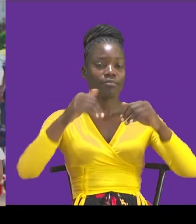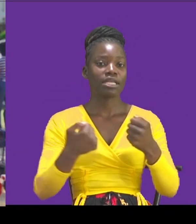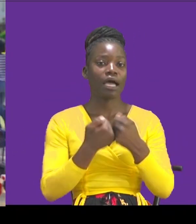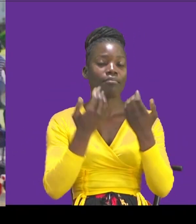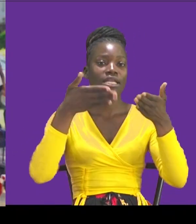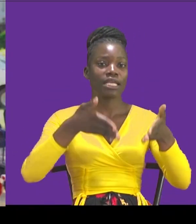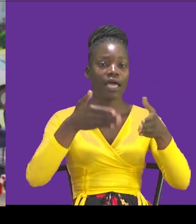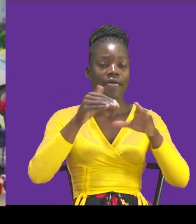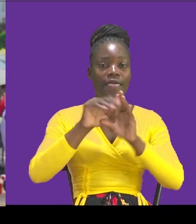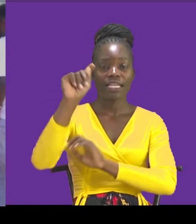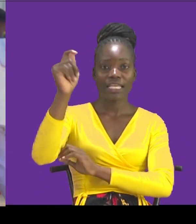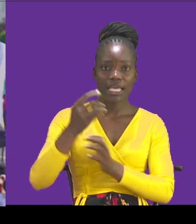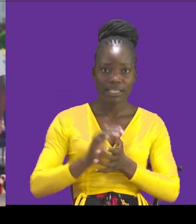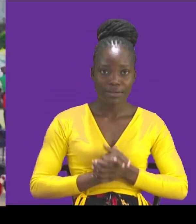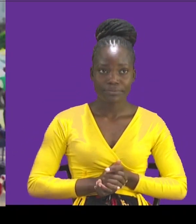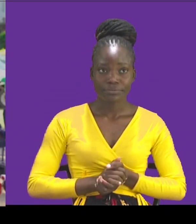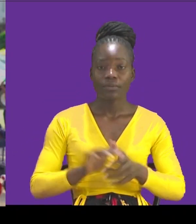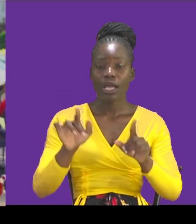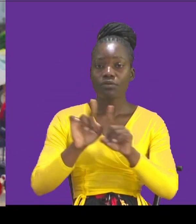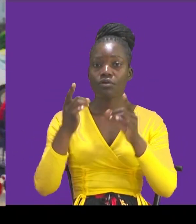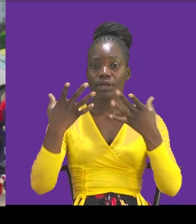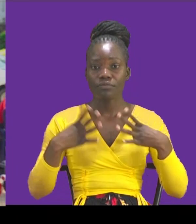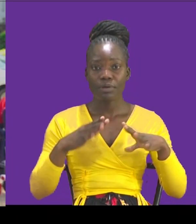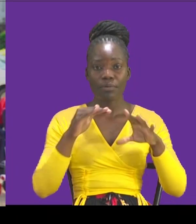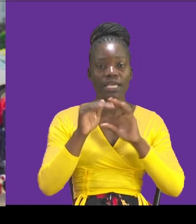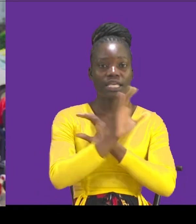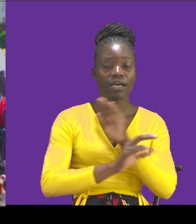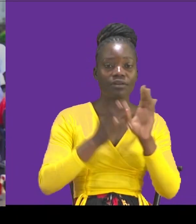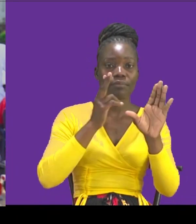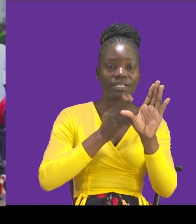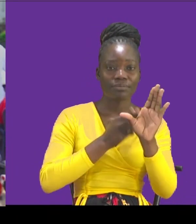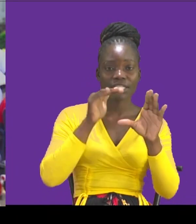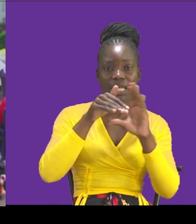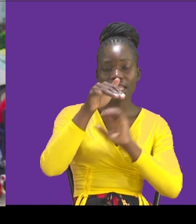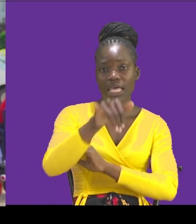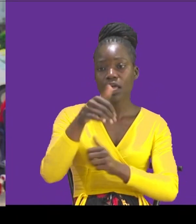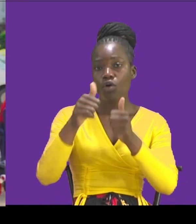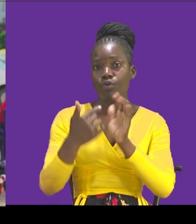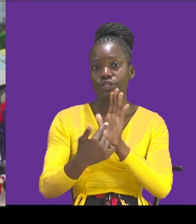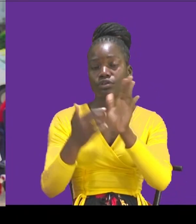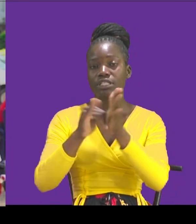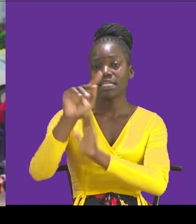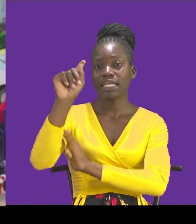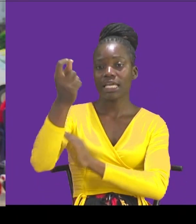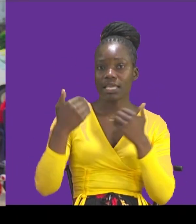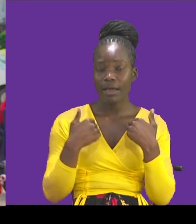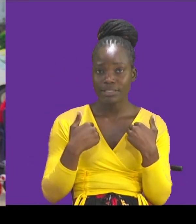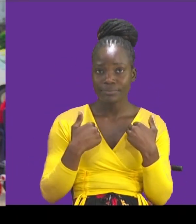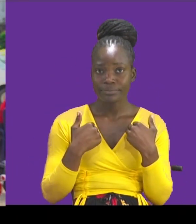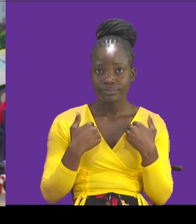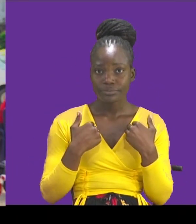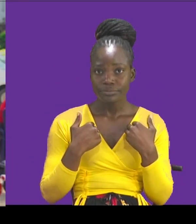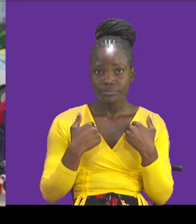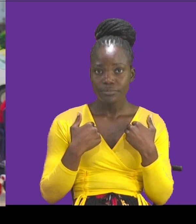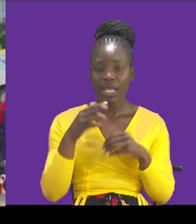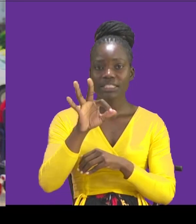Kenya and most of the people countrywide participated on it, which shows that Kenya has taken